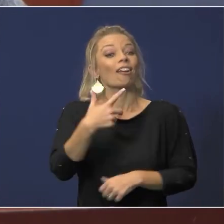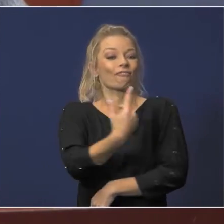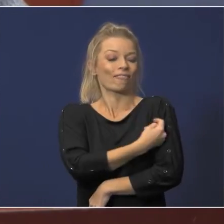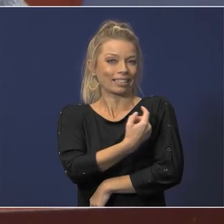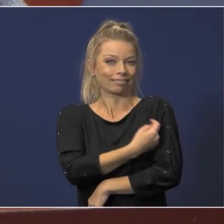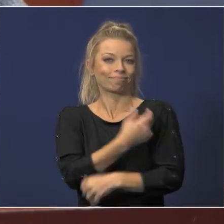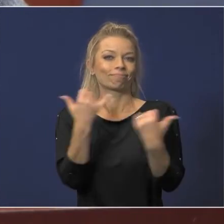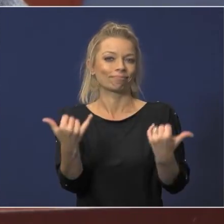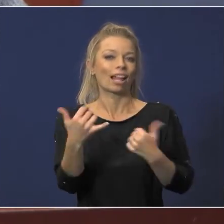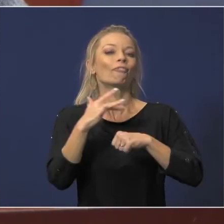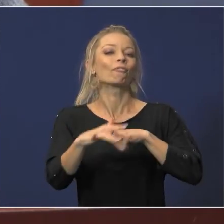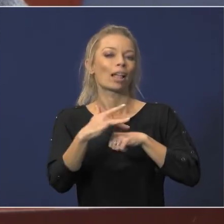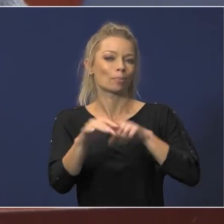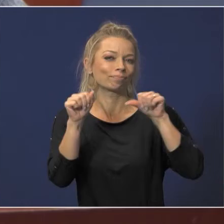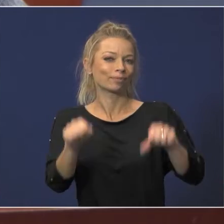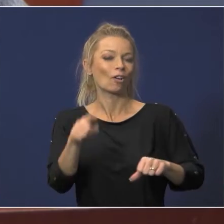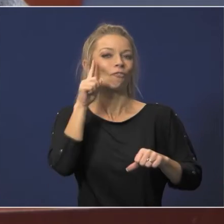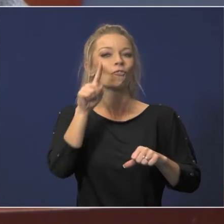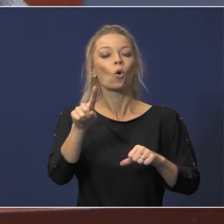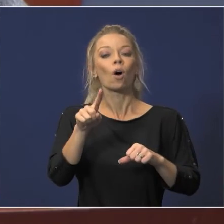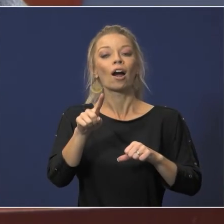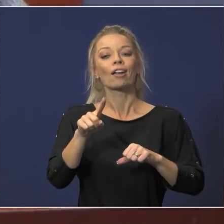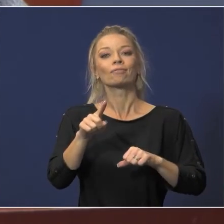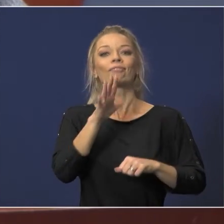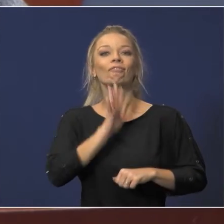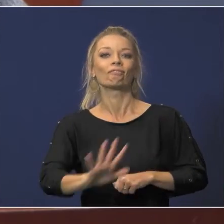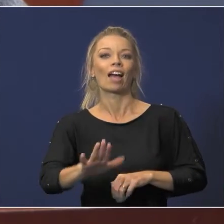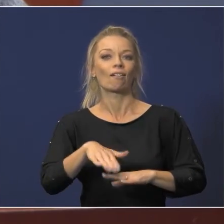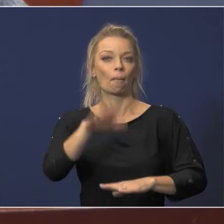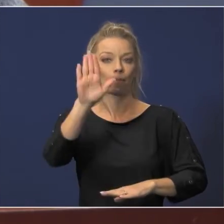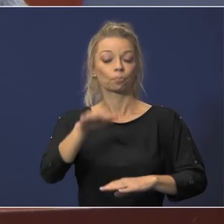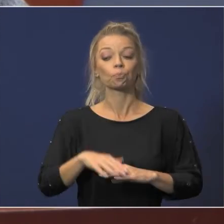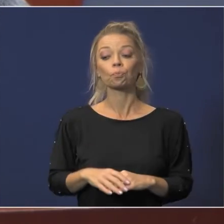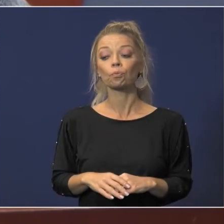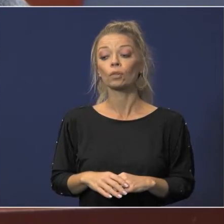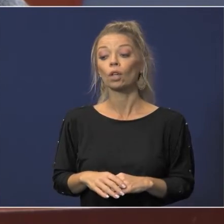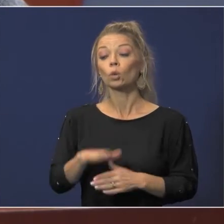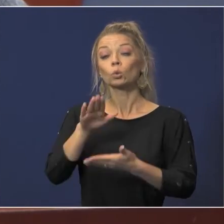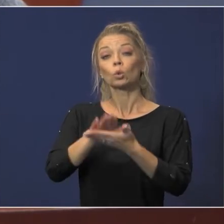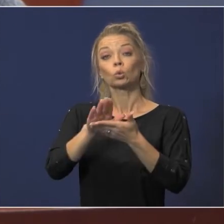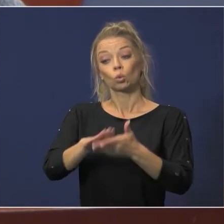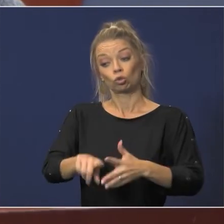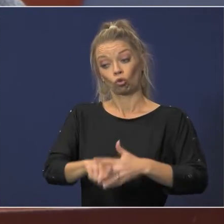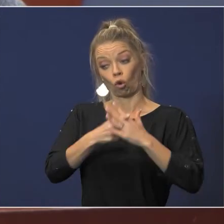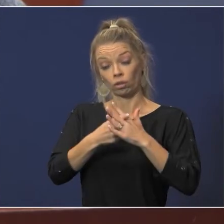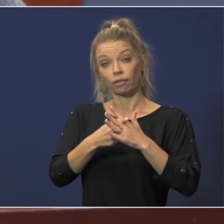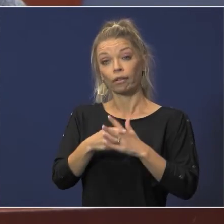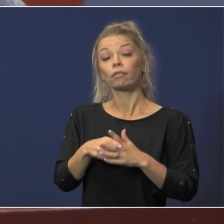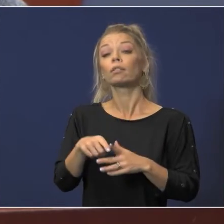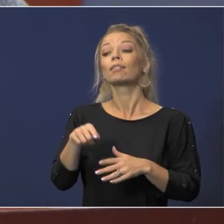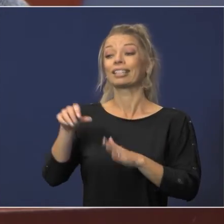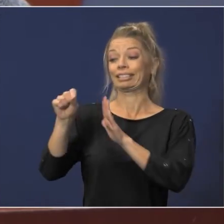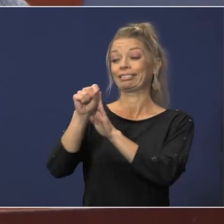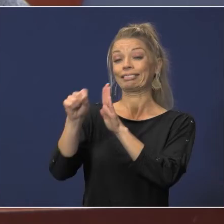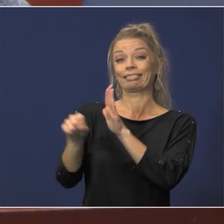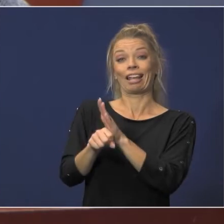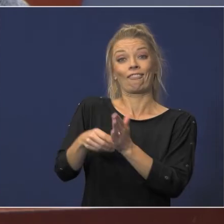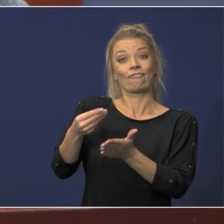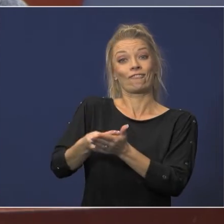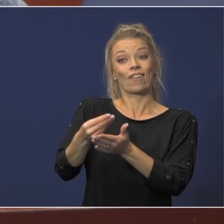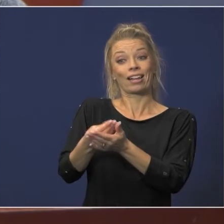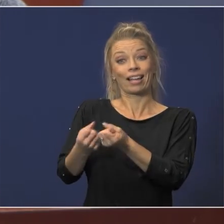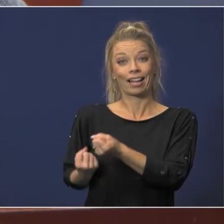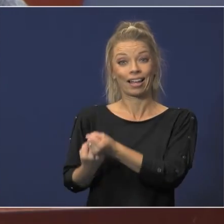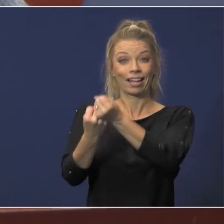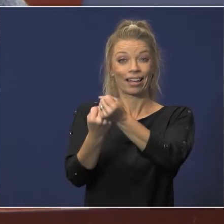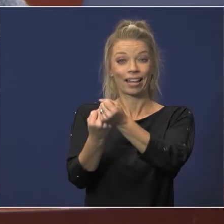when schools started however ada funding for students so funding from the state for for students learning and the temporary